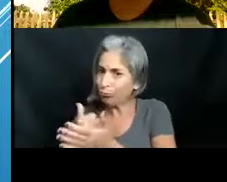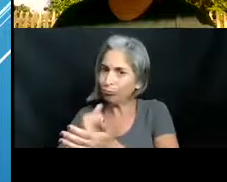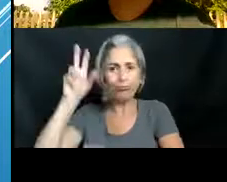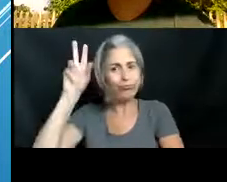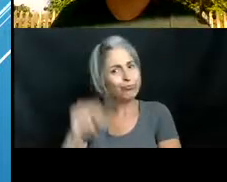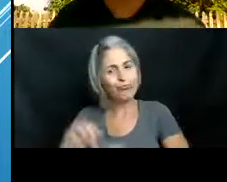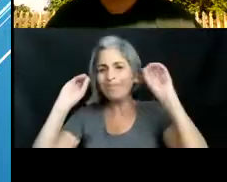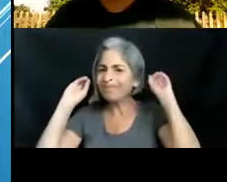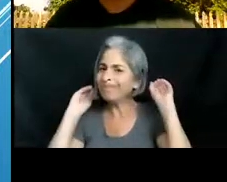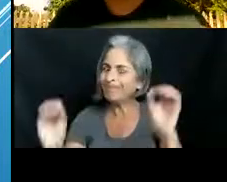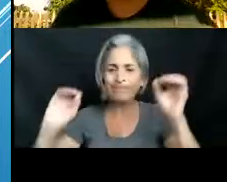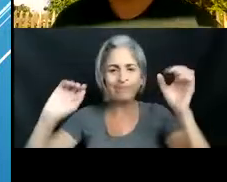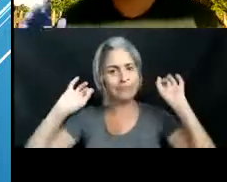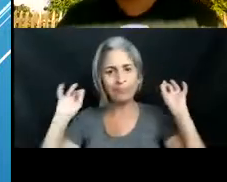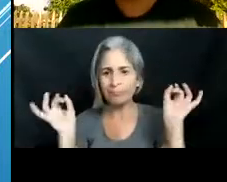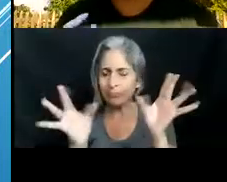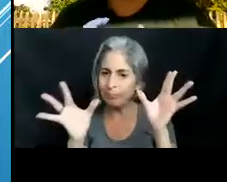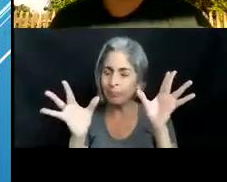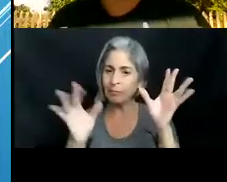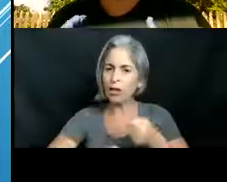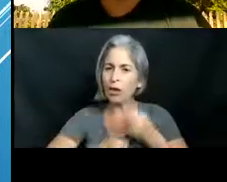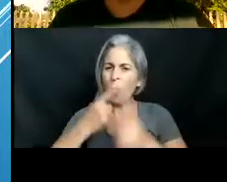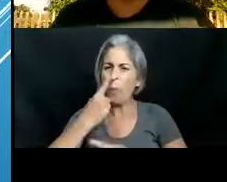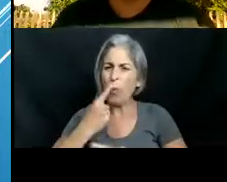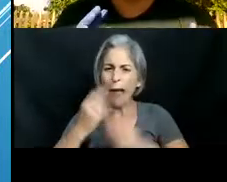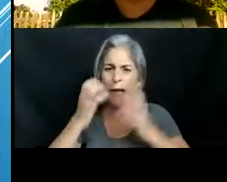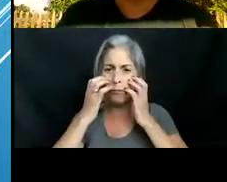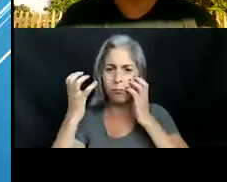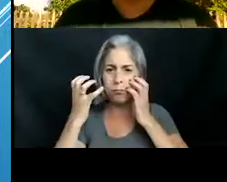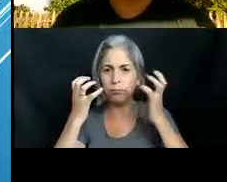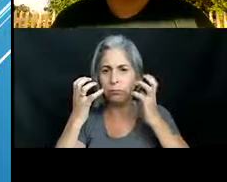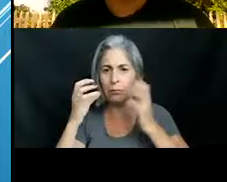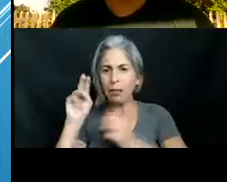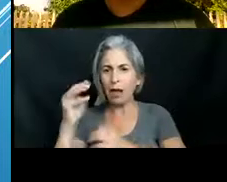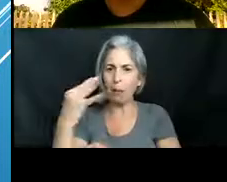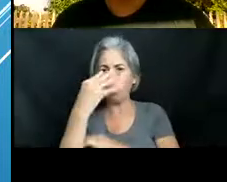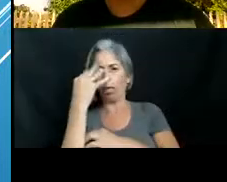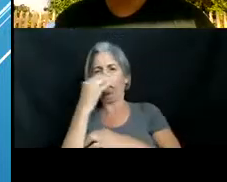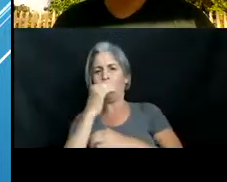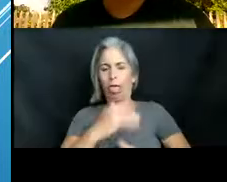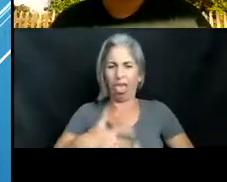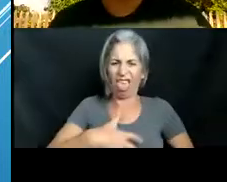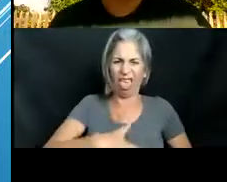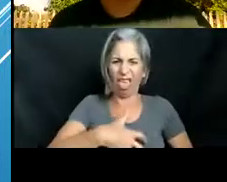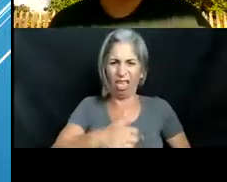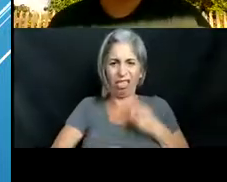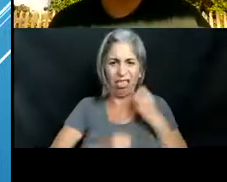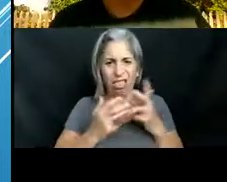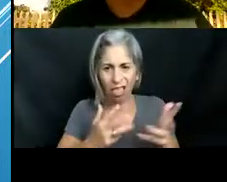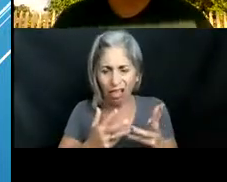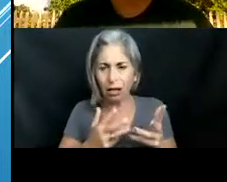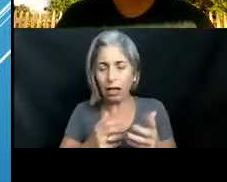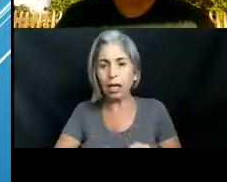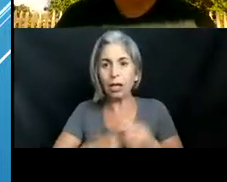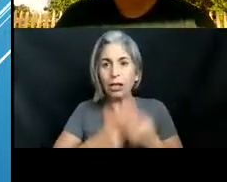neuromuscular toxin. It causes redness, swelling, numbness, dizziness, nausea, and in some cases it does cause